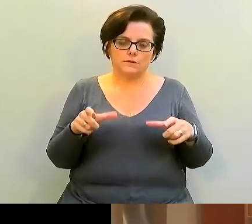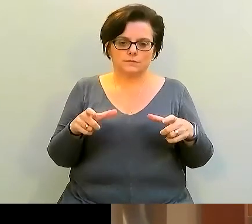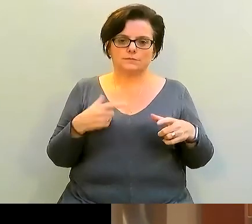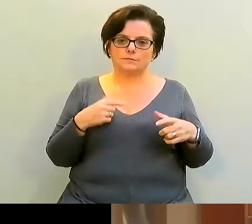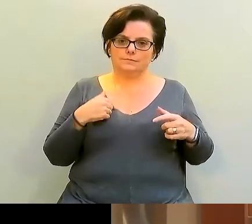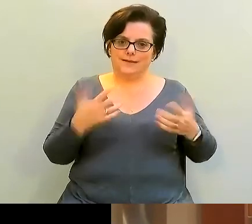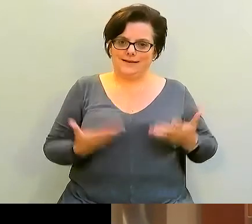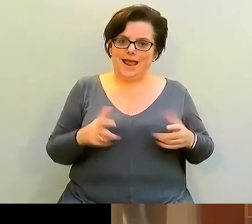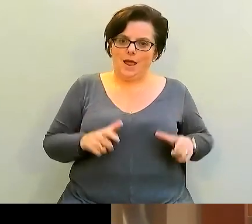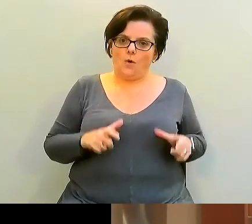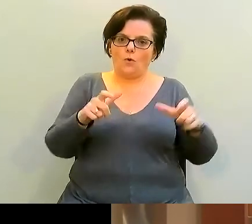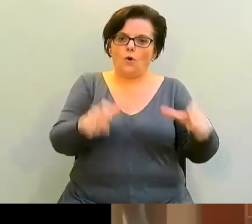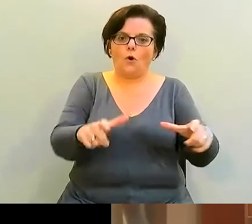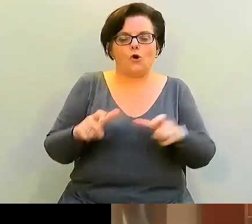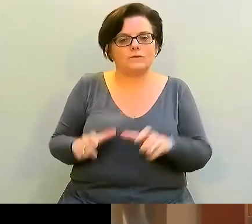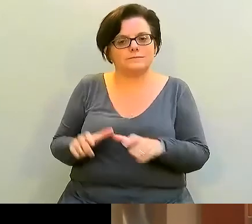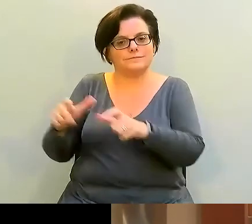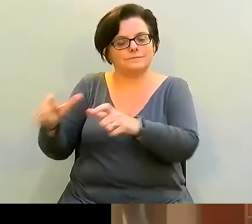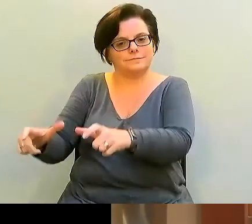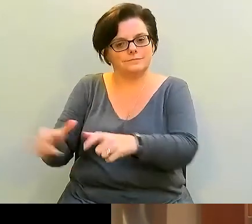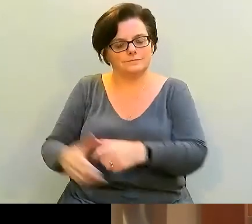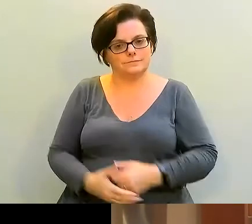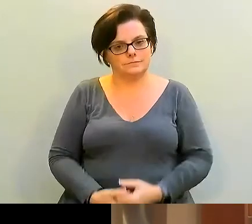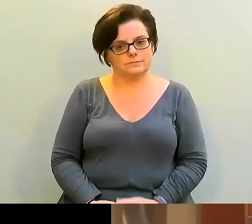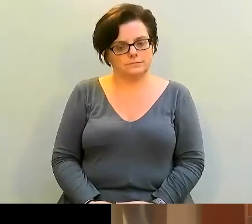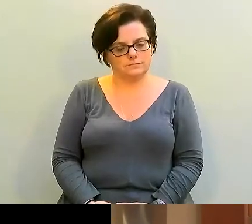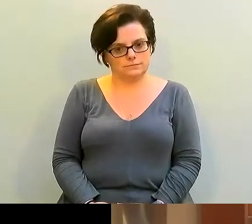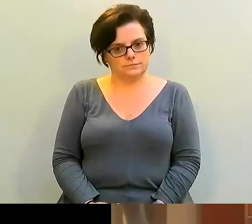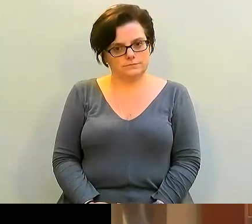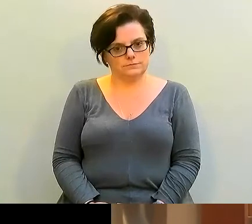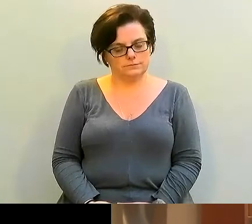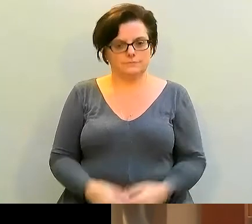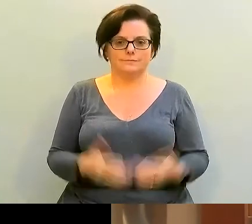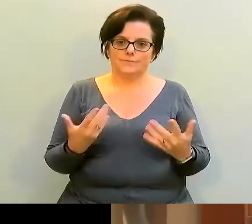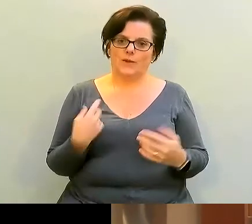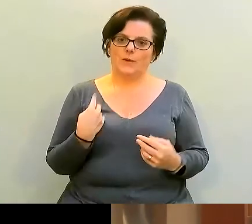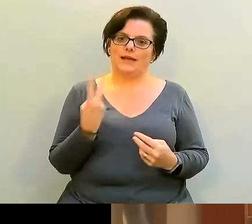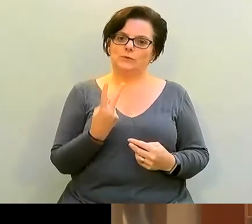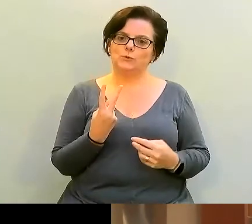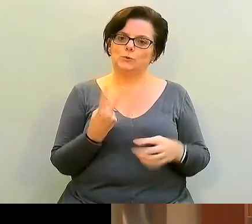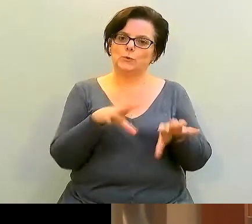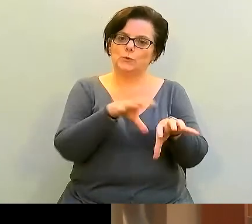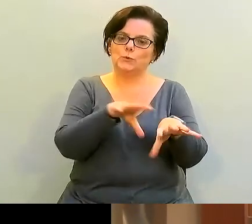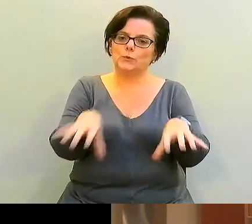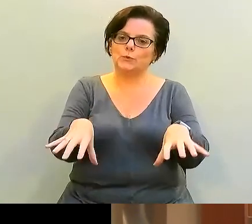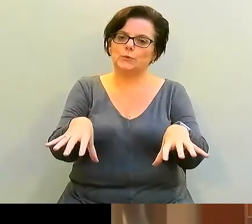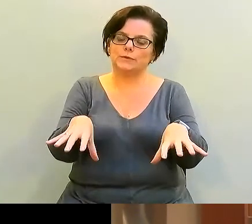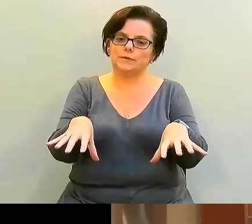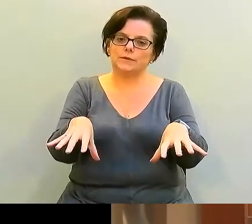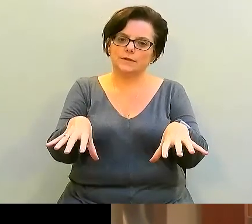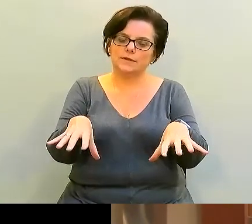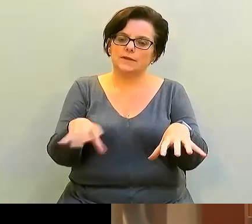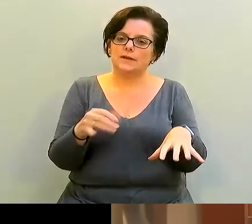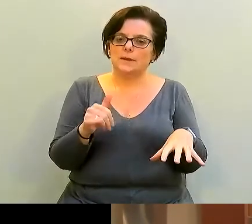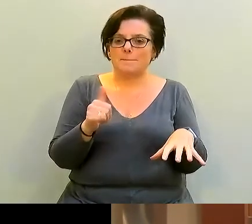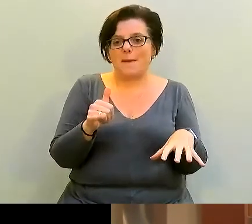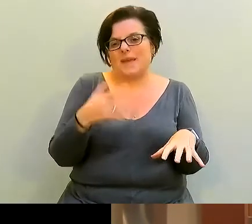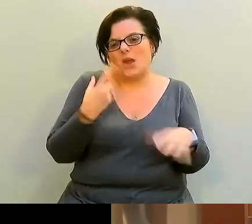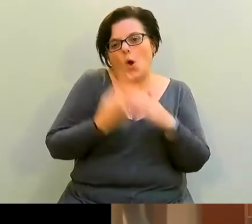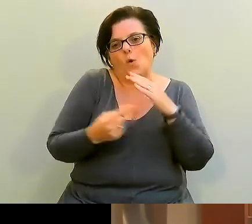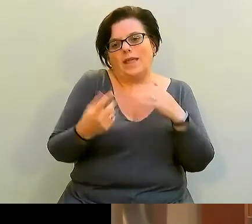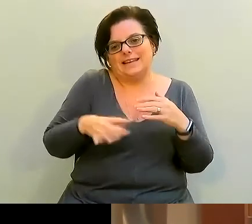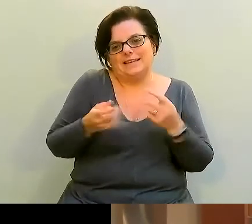or lift them up they're pretty sturdy and you have I have two pieces here. I'm probably only going to need to cook one